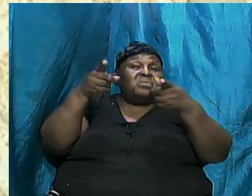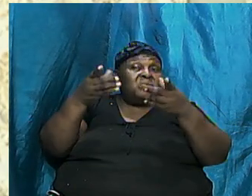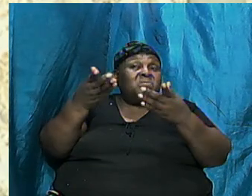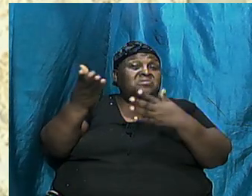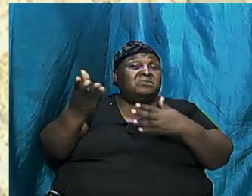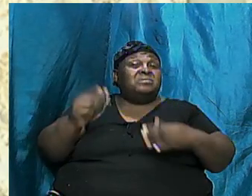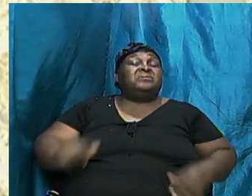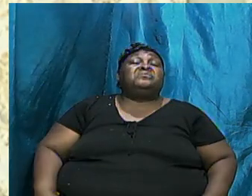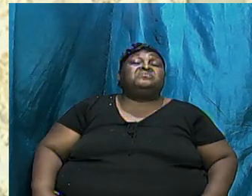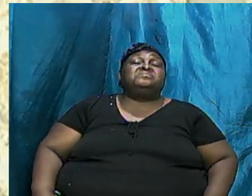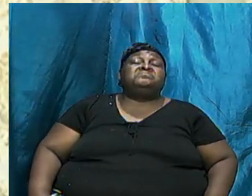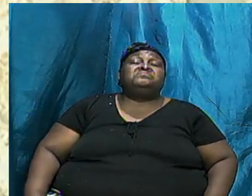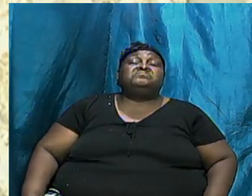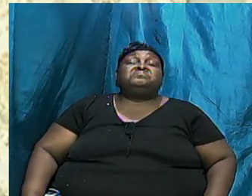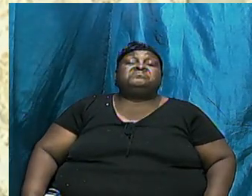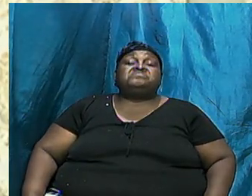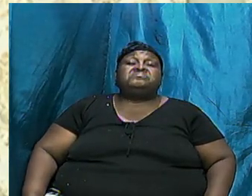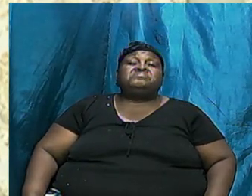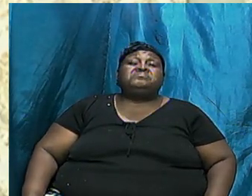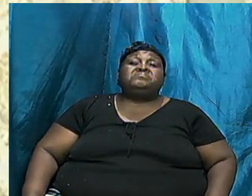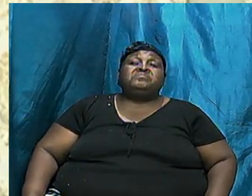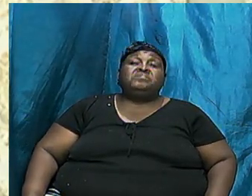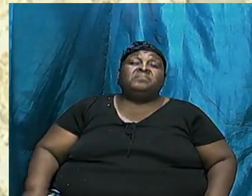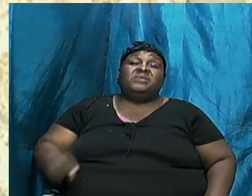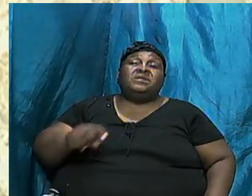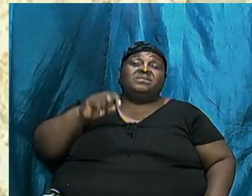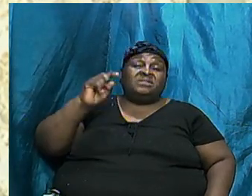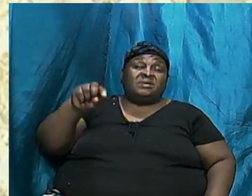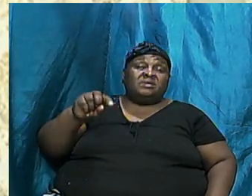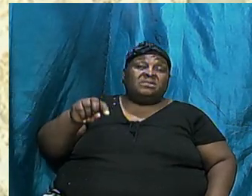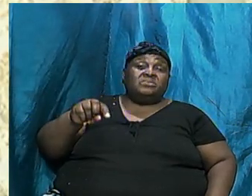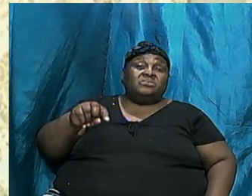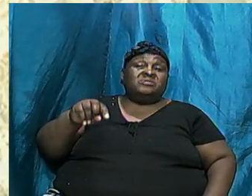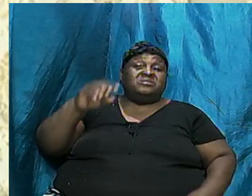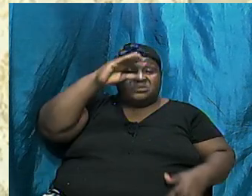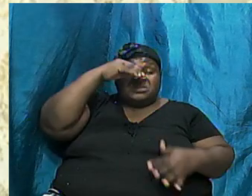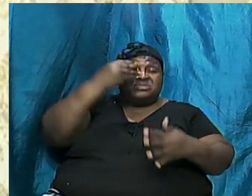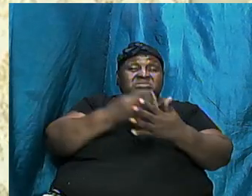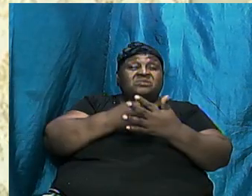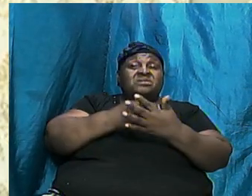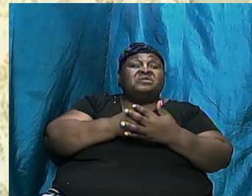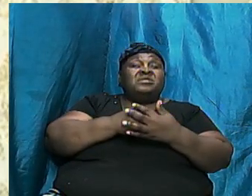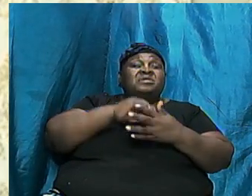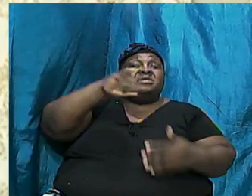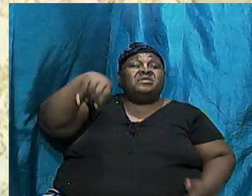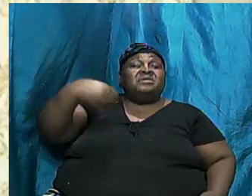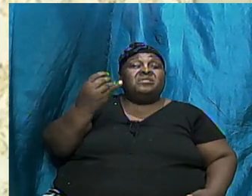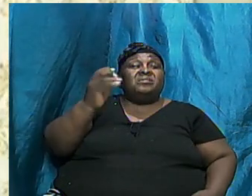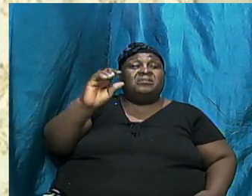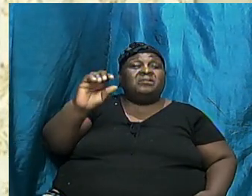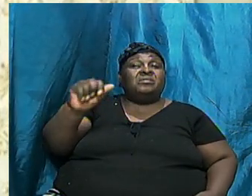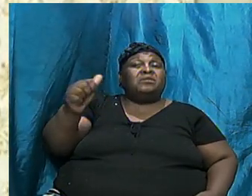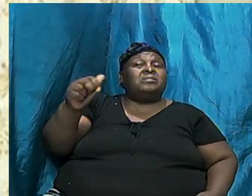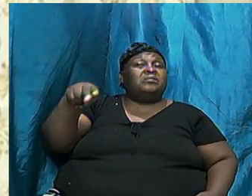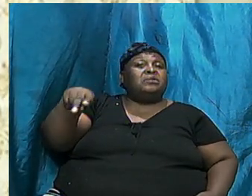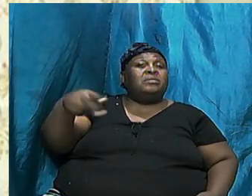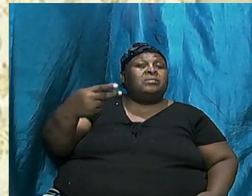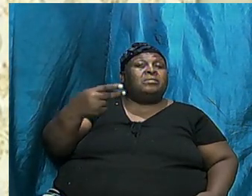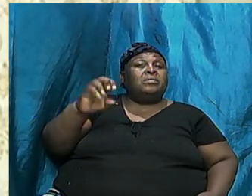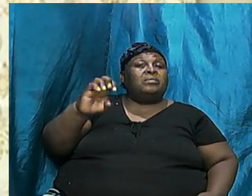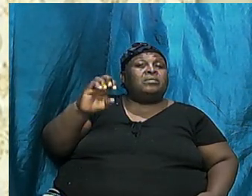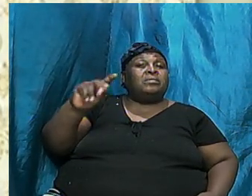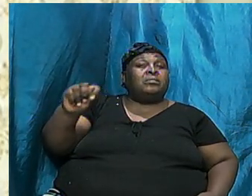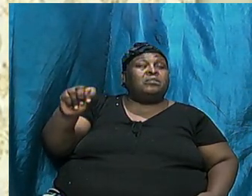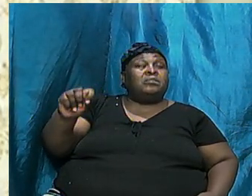question is, alright, so if this was the son of Japheth and if this was the son of Shem and if this was the